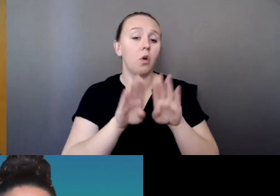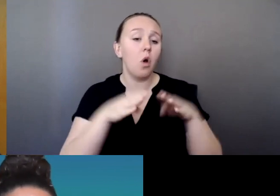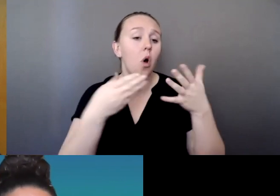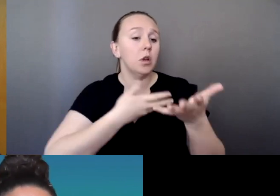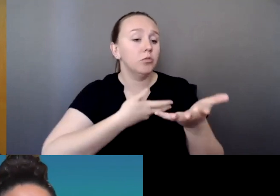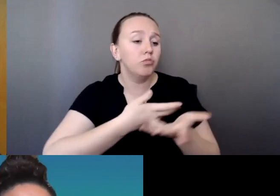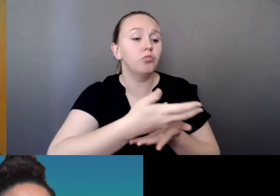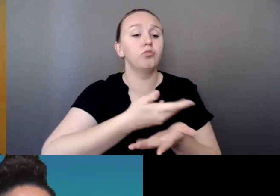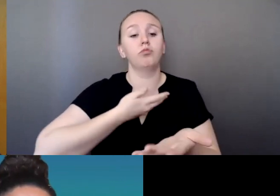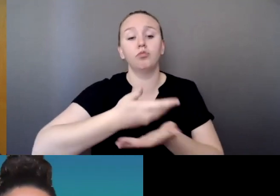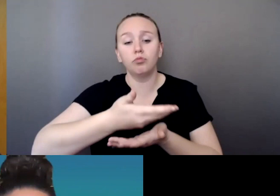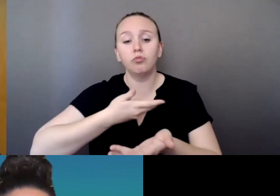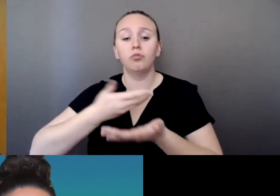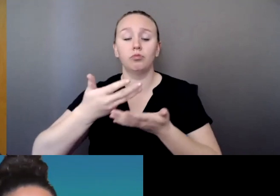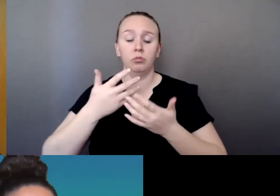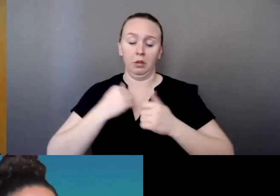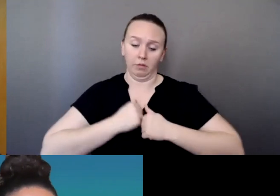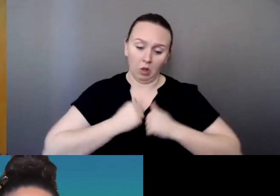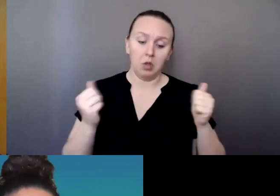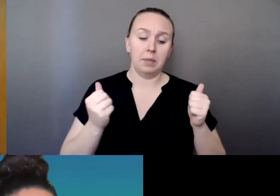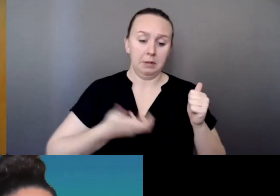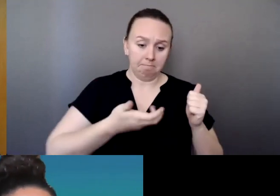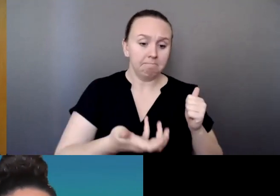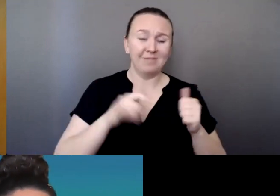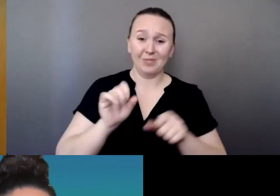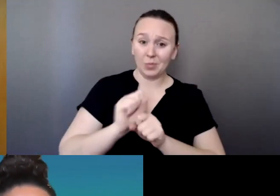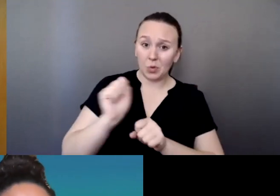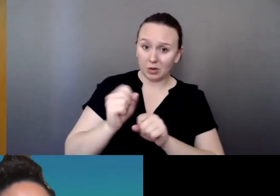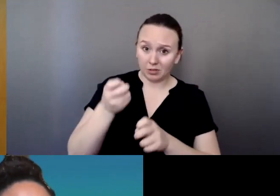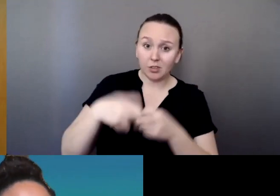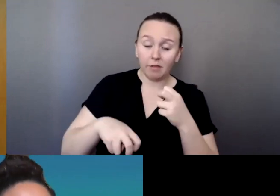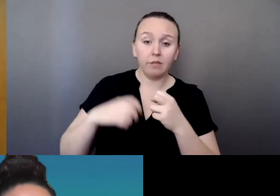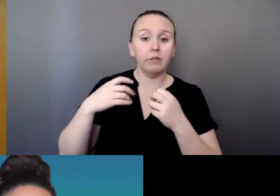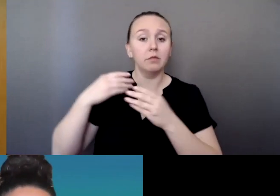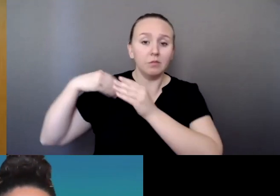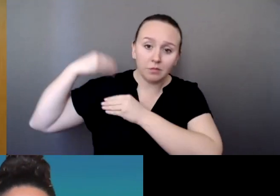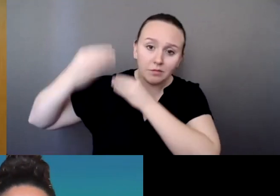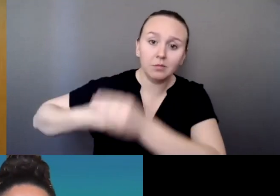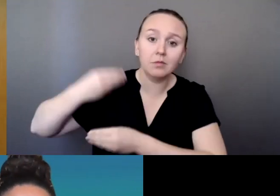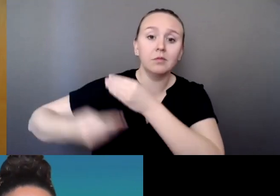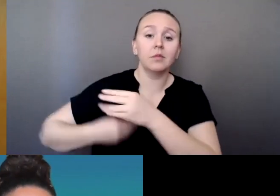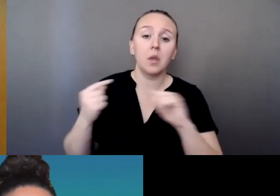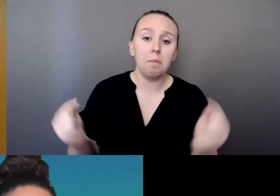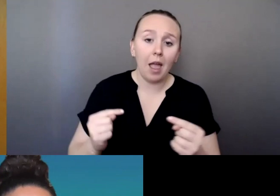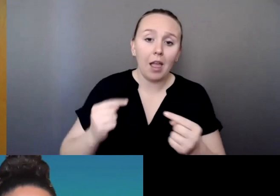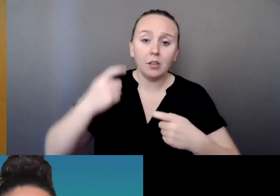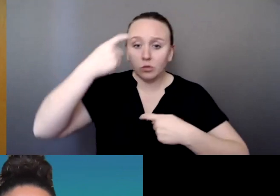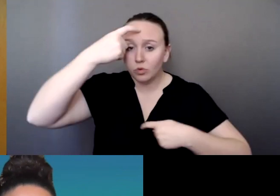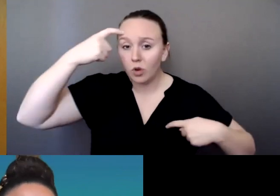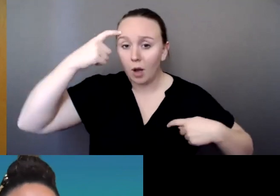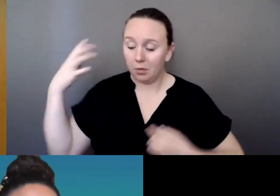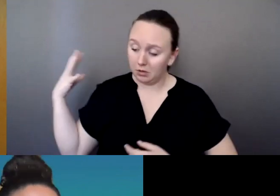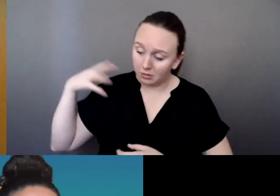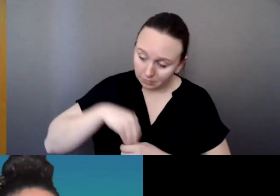vulnerability. This work is hard. We are carrying generations of pain, historical trauma, but within those stories